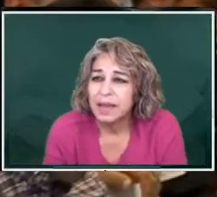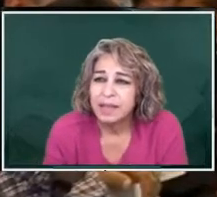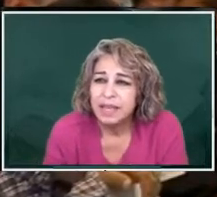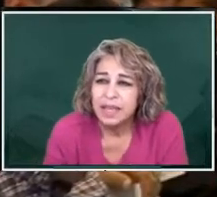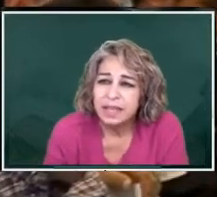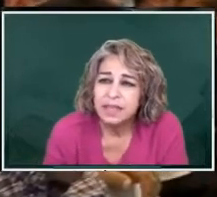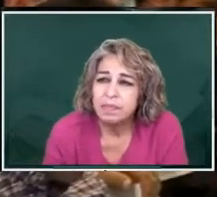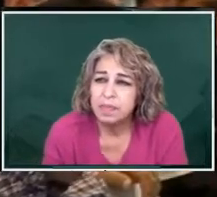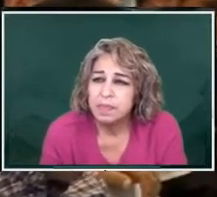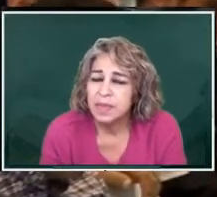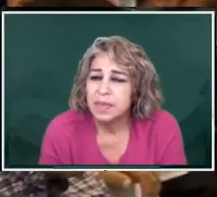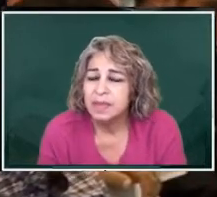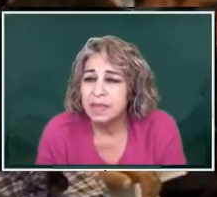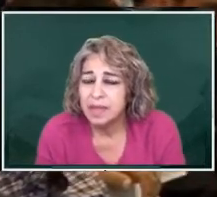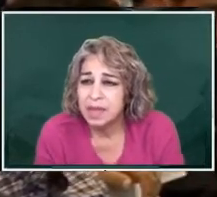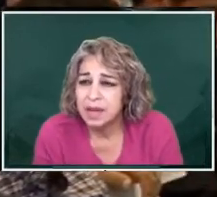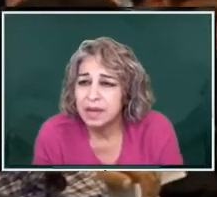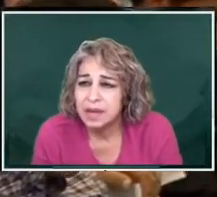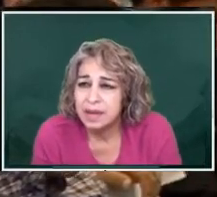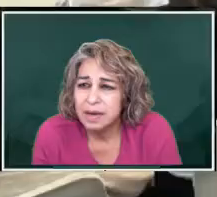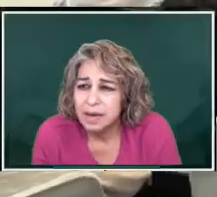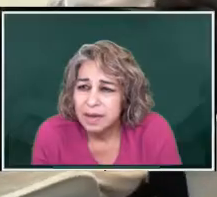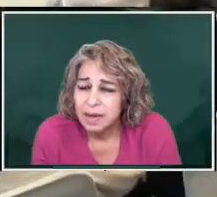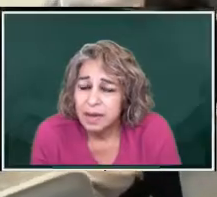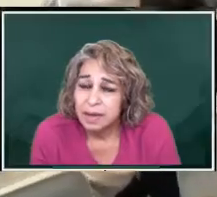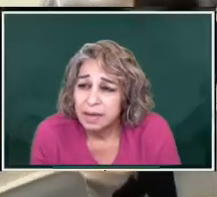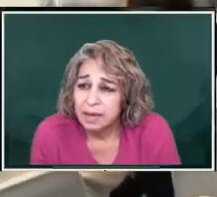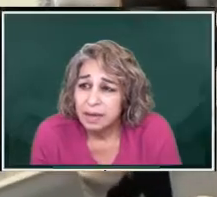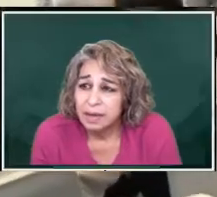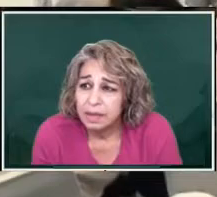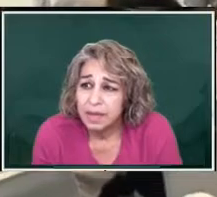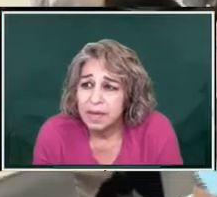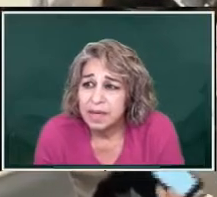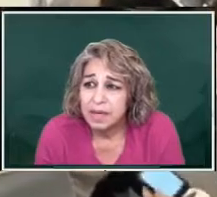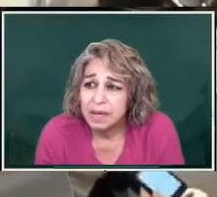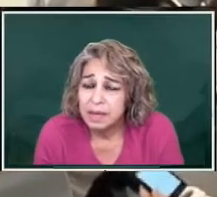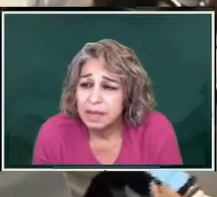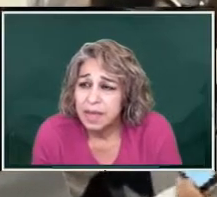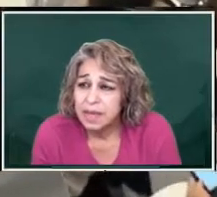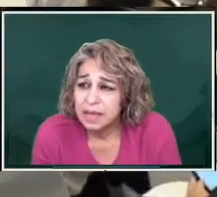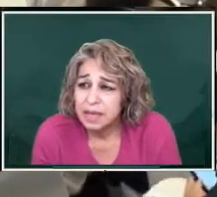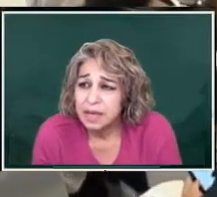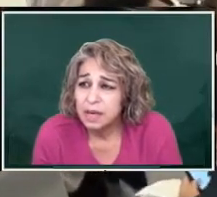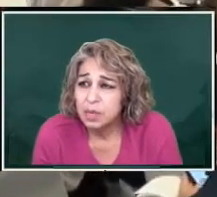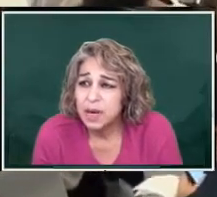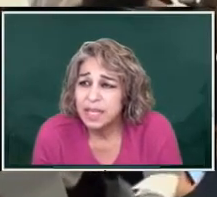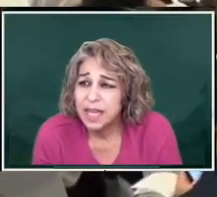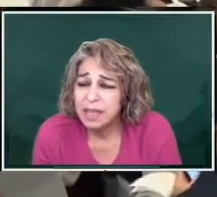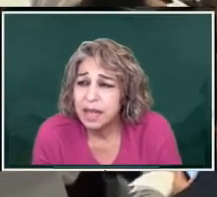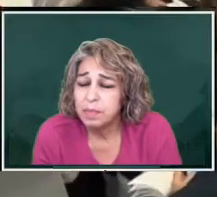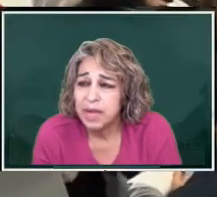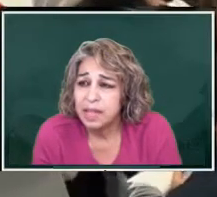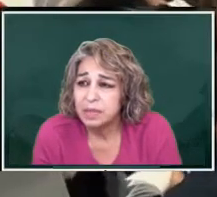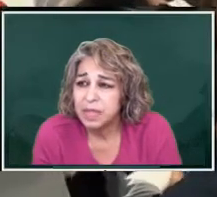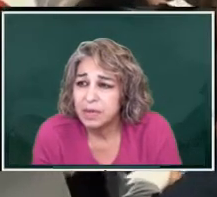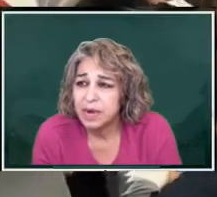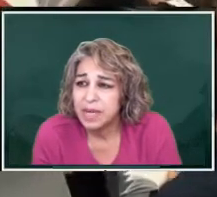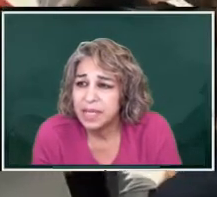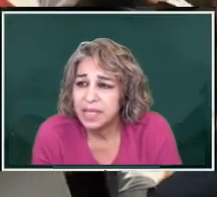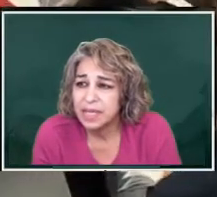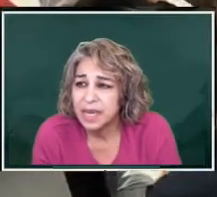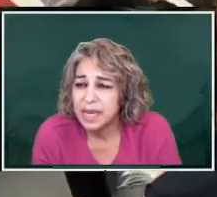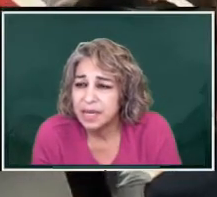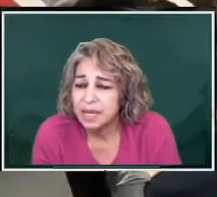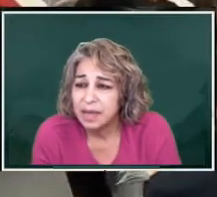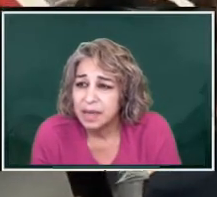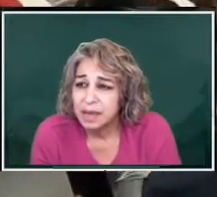They didn't want to take that money that was already